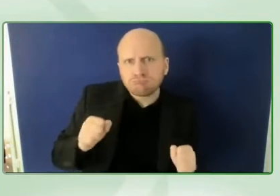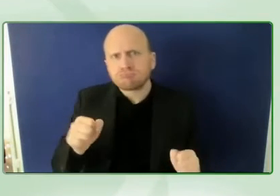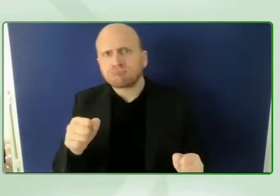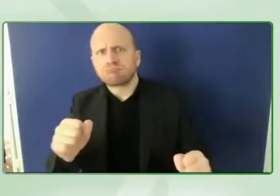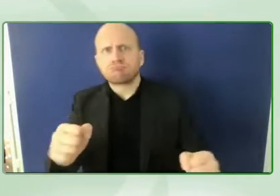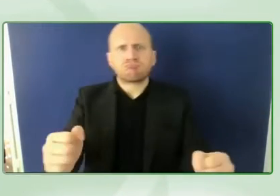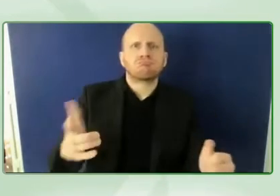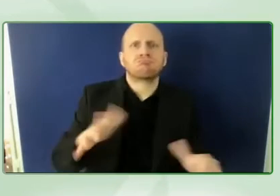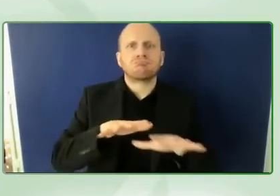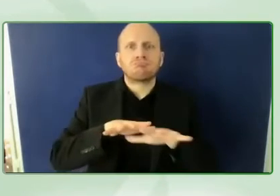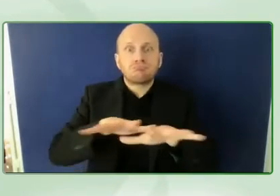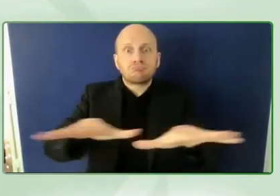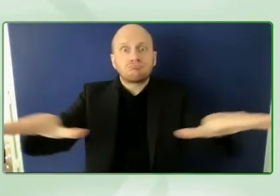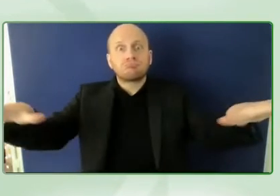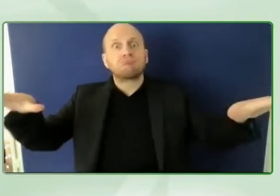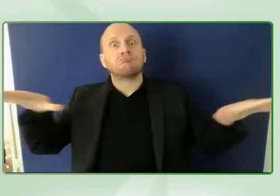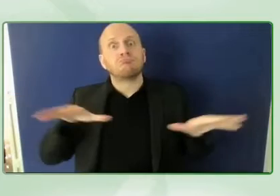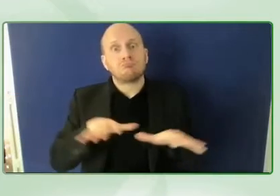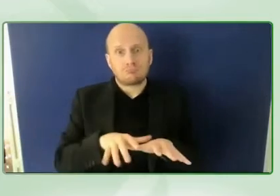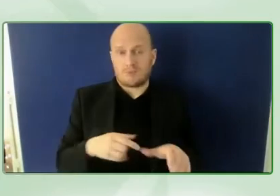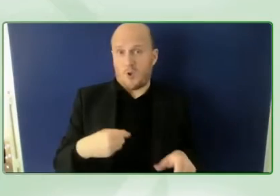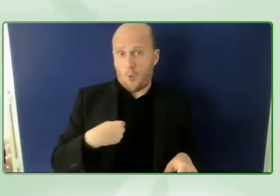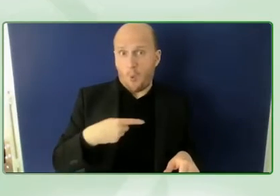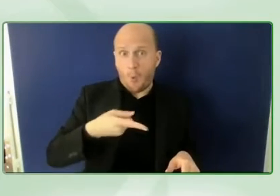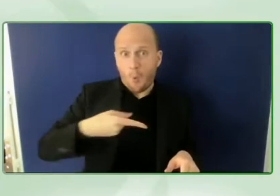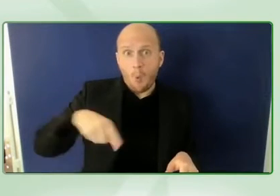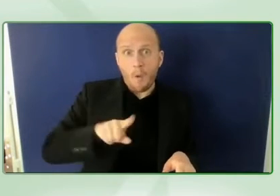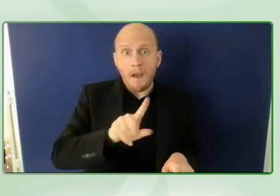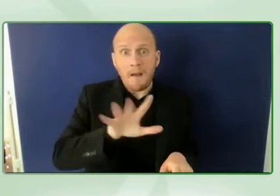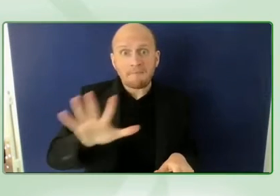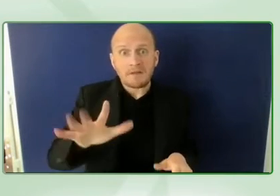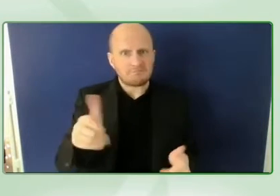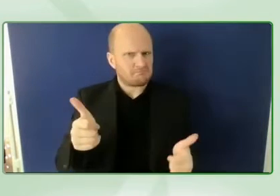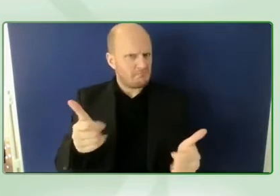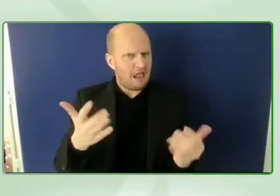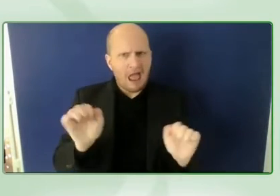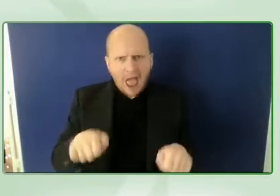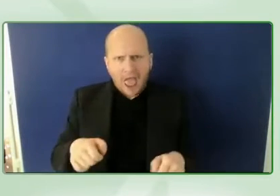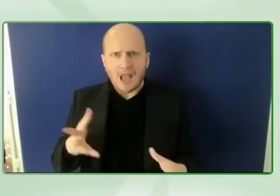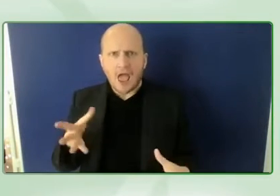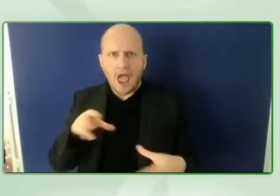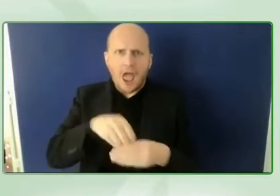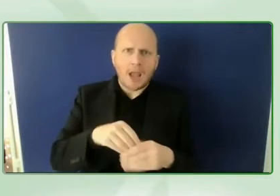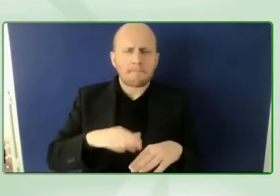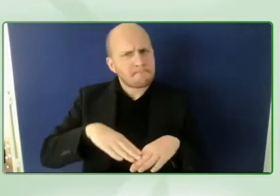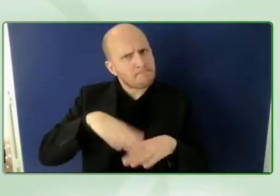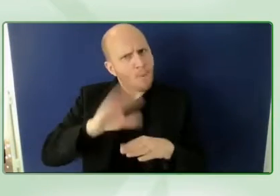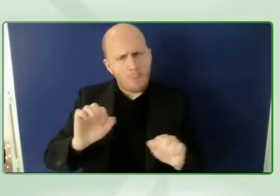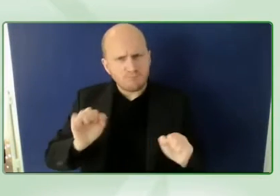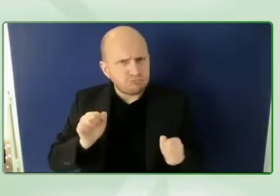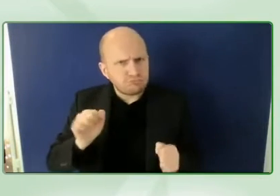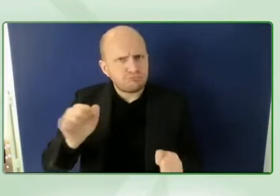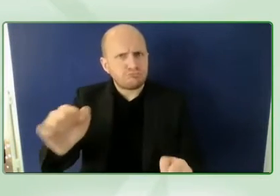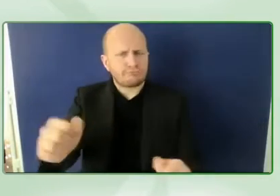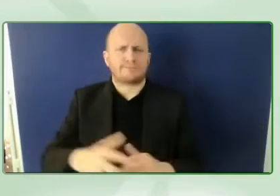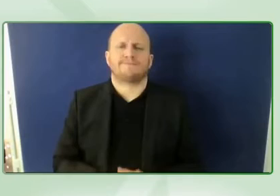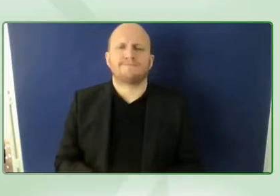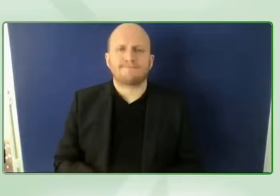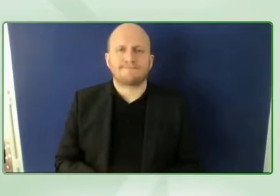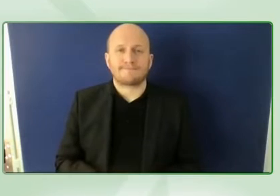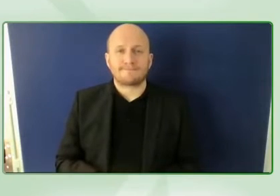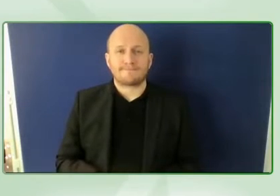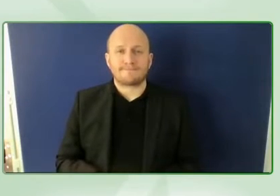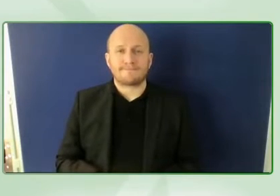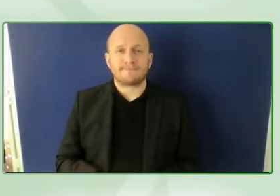value out of we the 15 and the immense potential on it that sounds interesting and i'm wondering with such a great